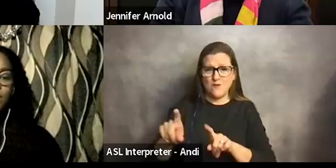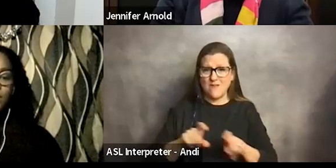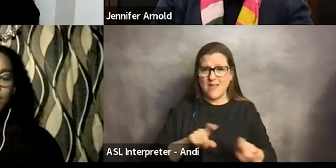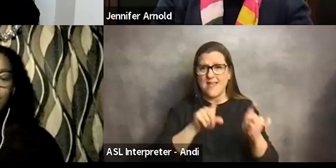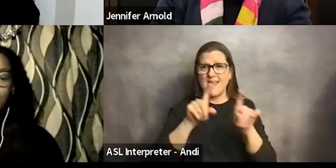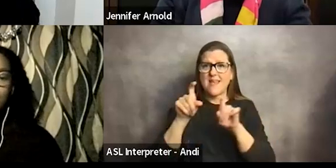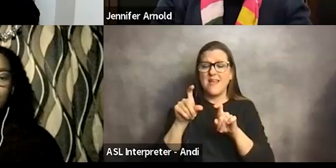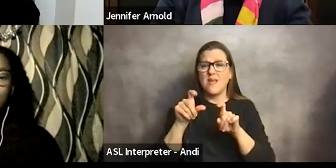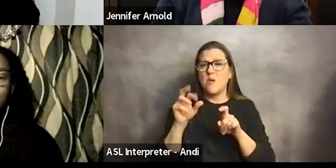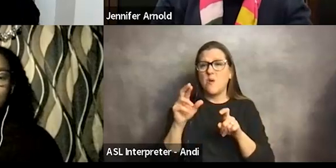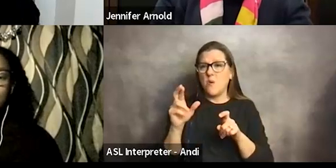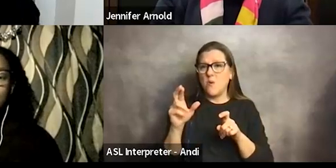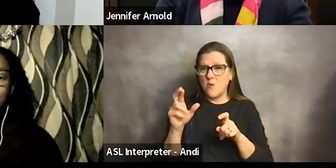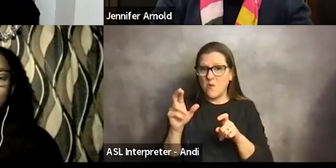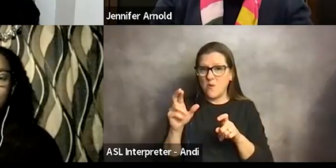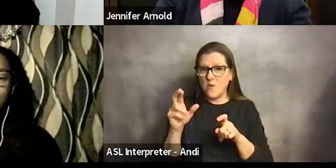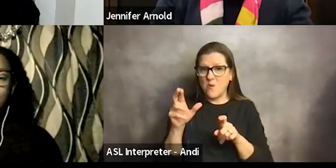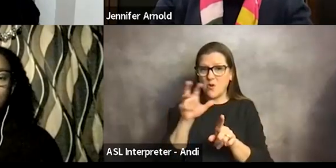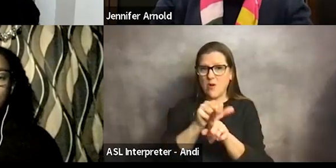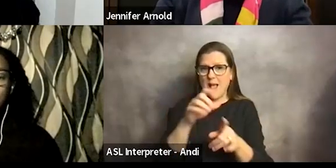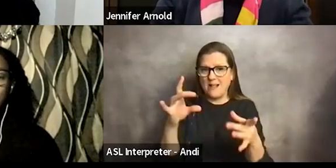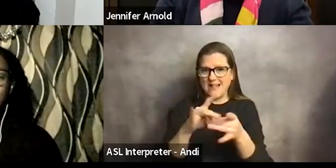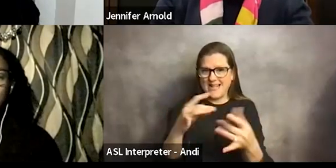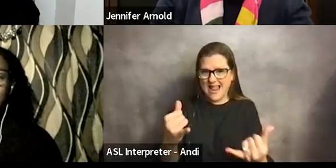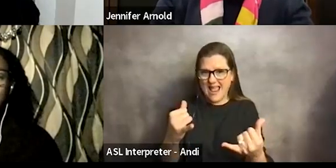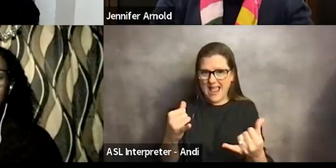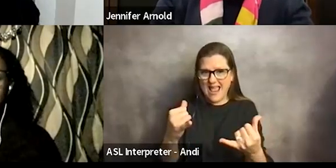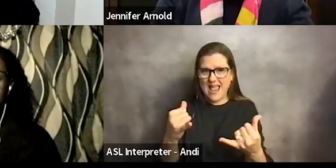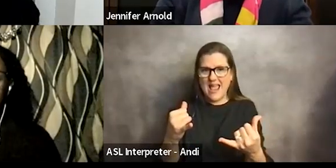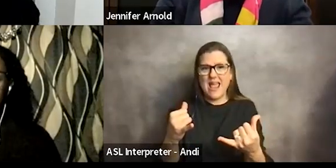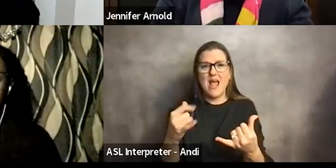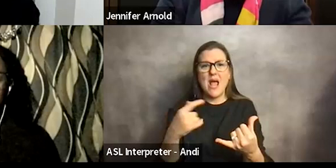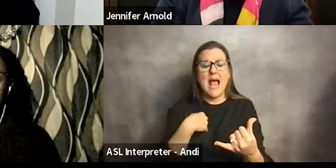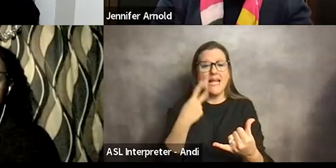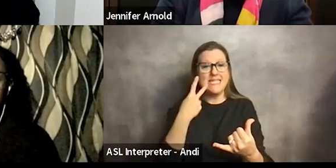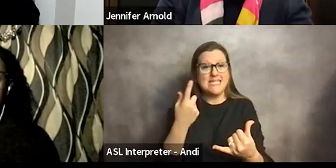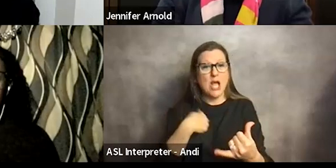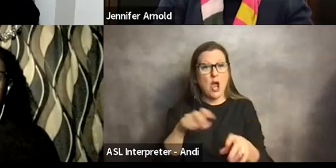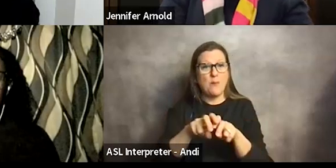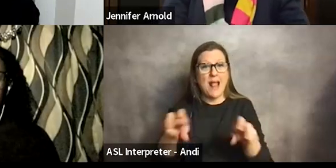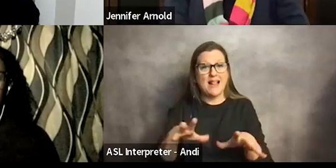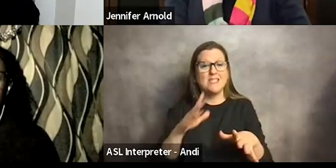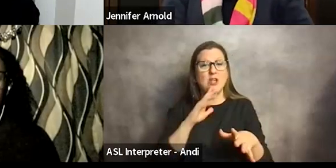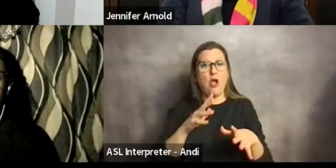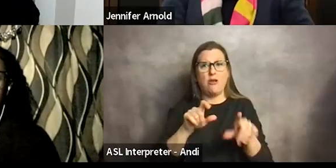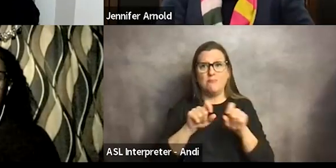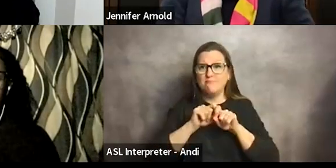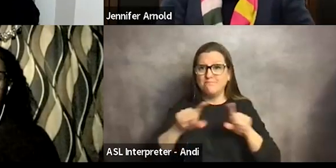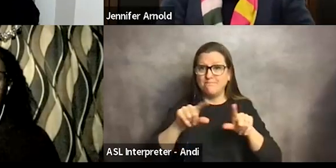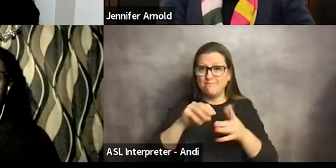you or grab the link now. I see that our very generous panelists are sending out their